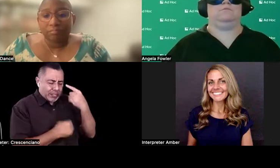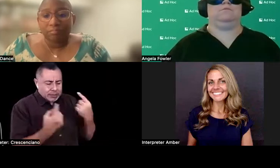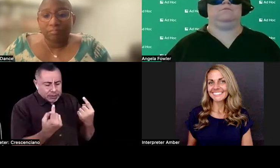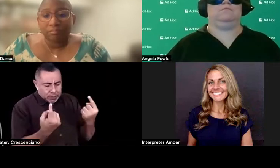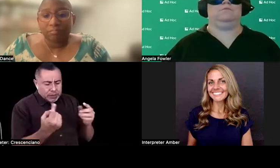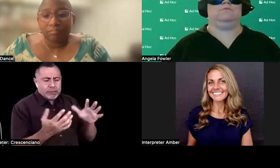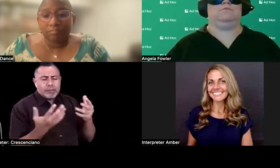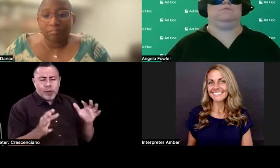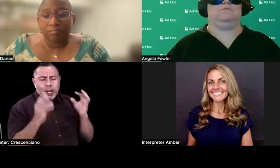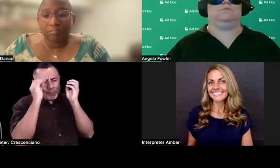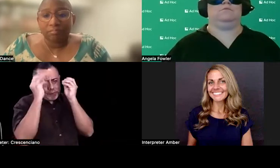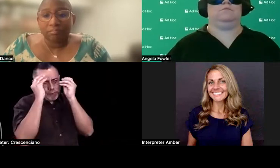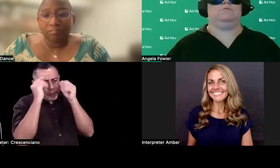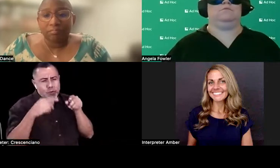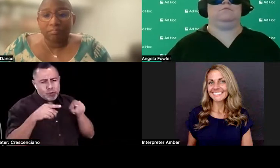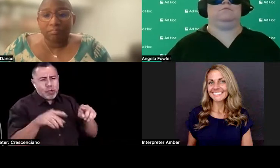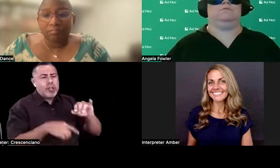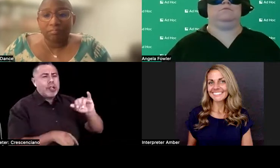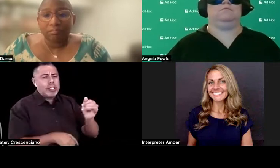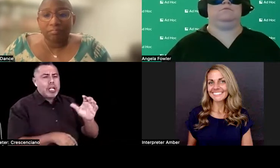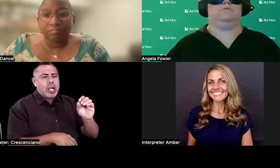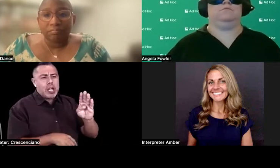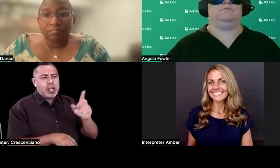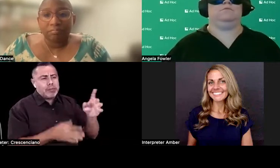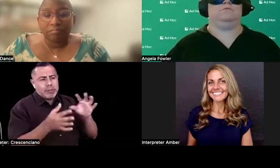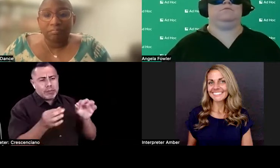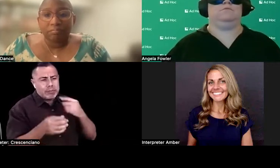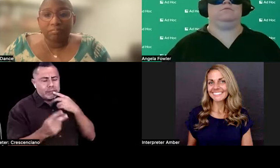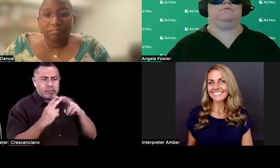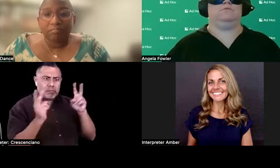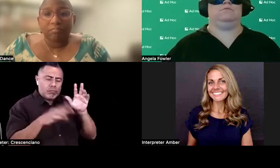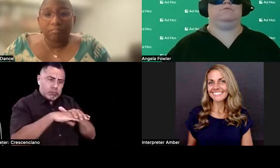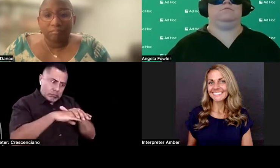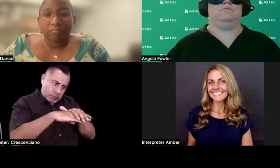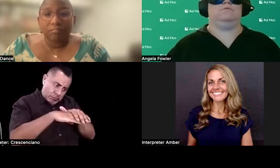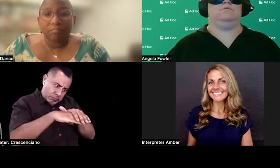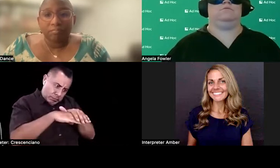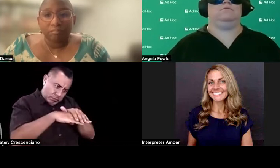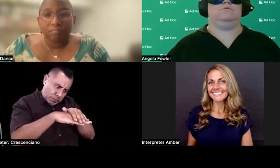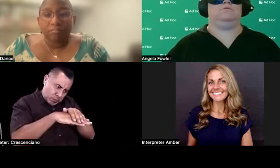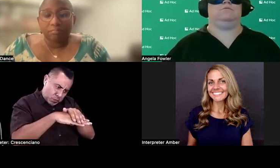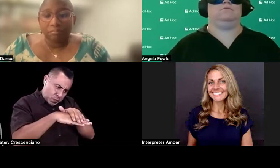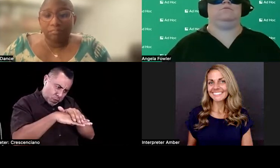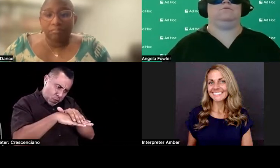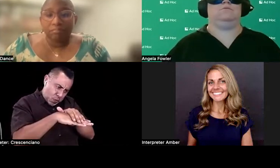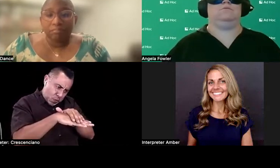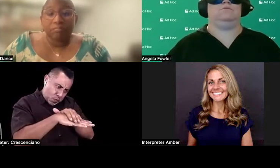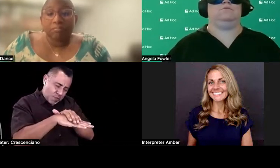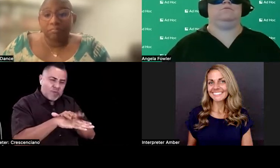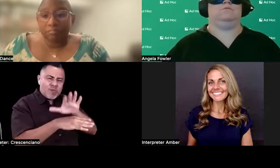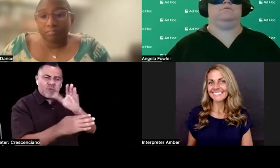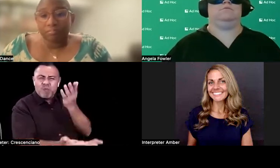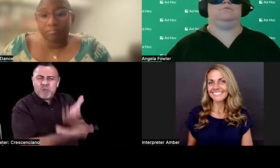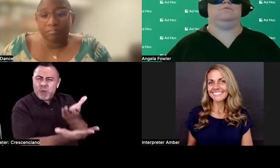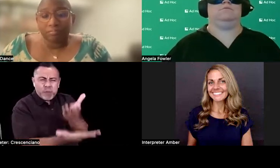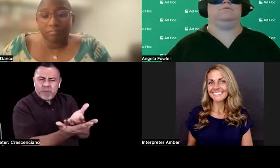as Jacob saying this, there's a glacial pace to different resistions and nowhere is that more evident than federal government, unfortunately.